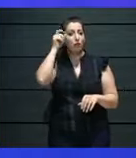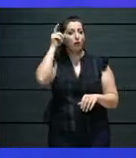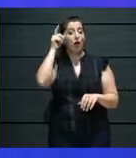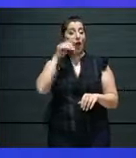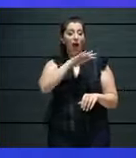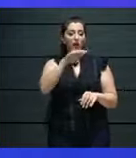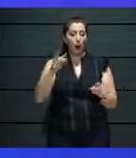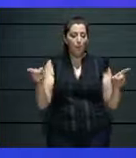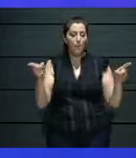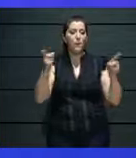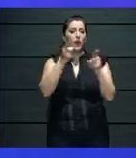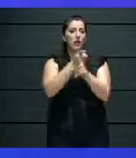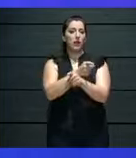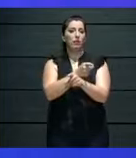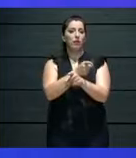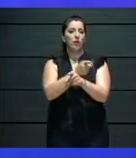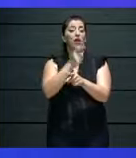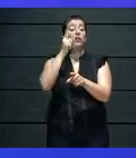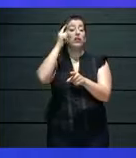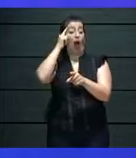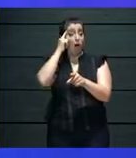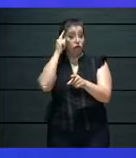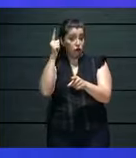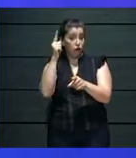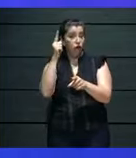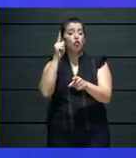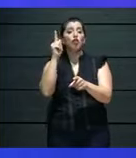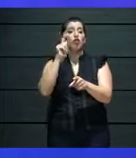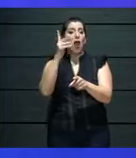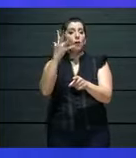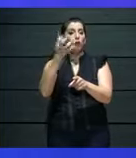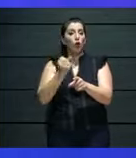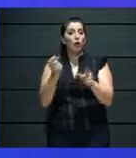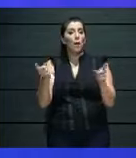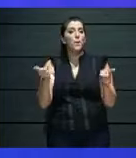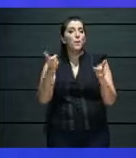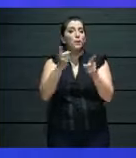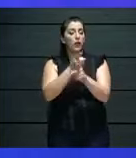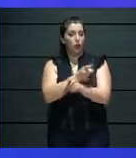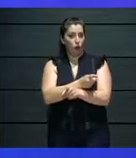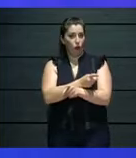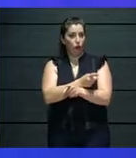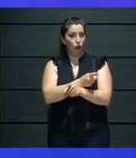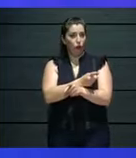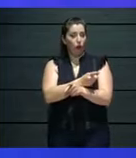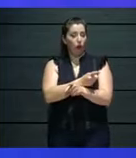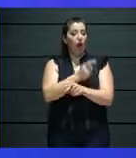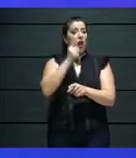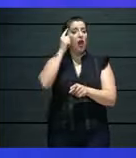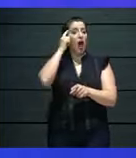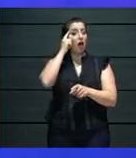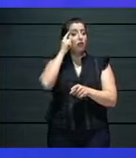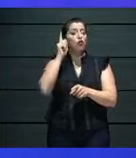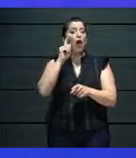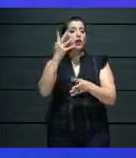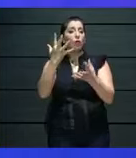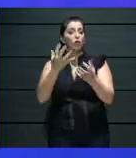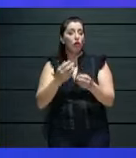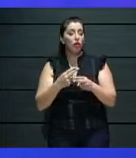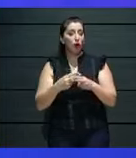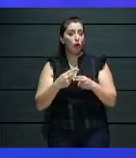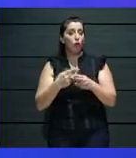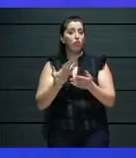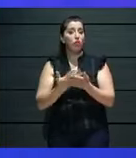of what needs to be changed. And therefore, we have to work in unison in the spirit of